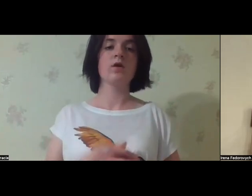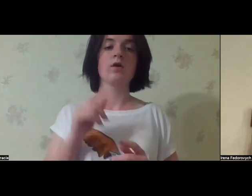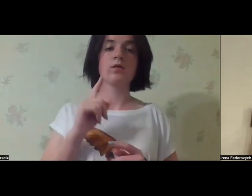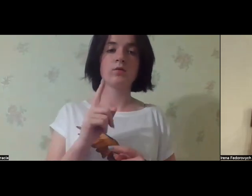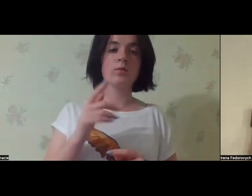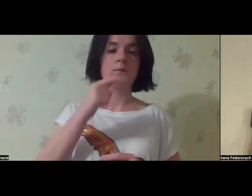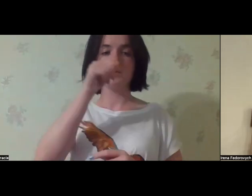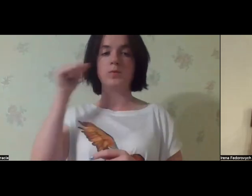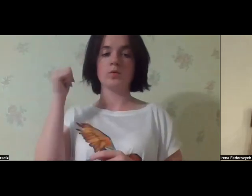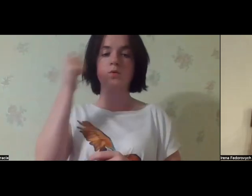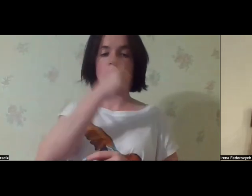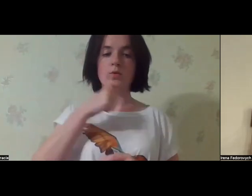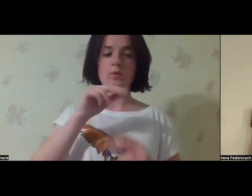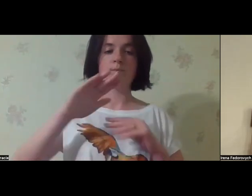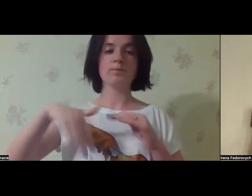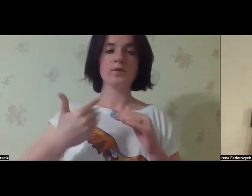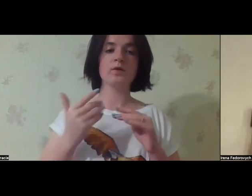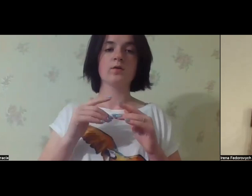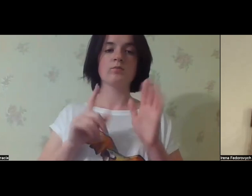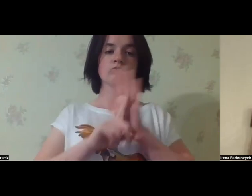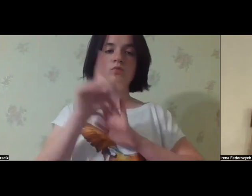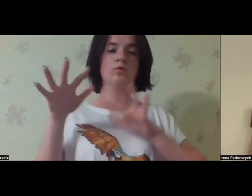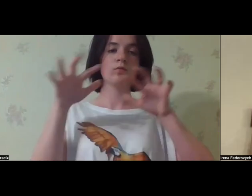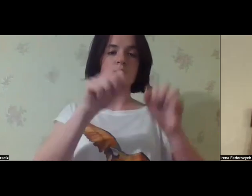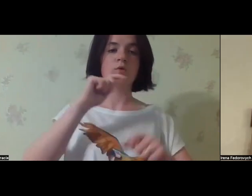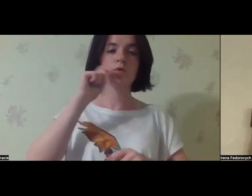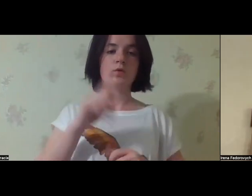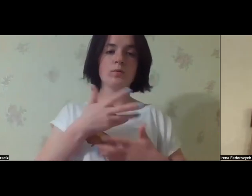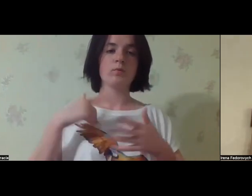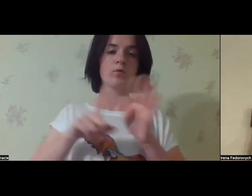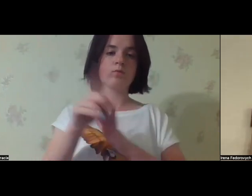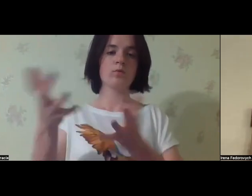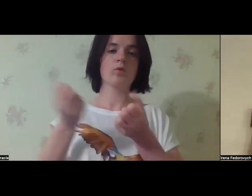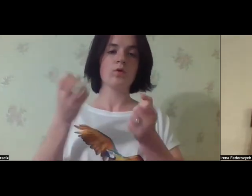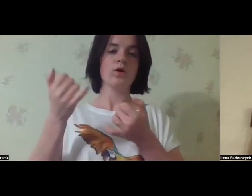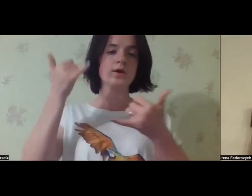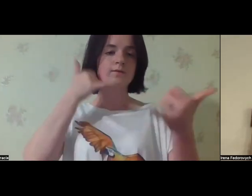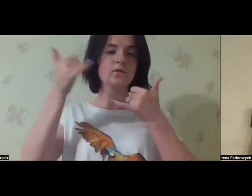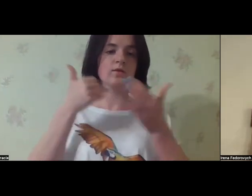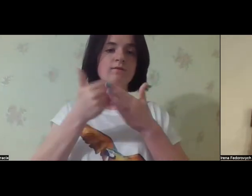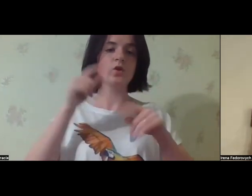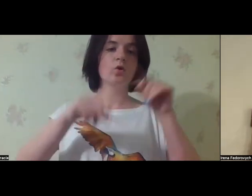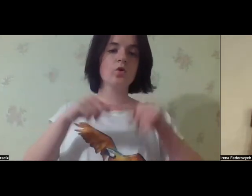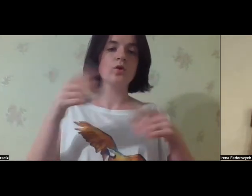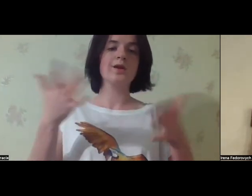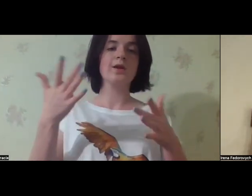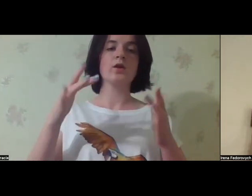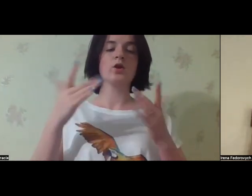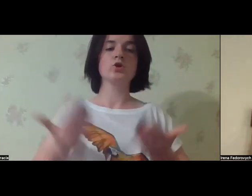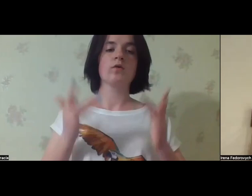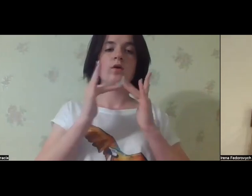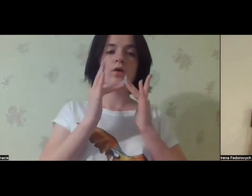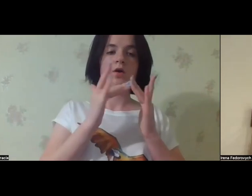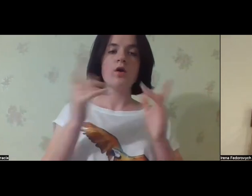cared for the rights of children with disabilities. But after the full scale invasion, we started